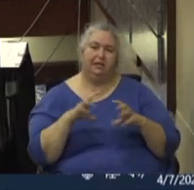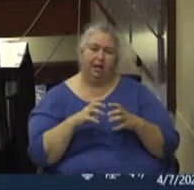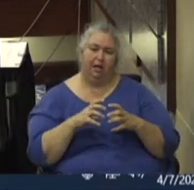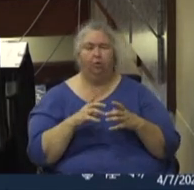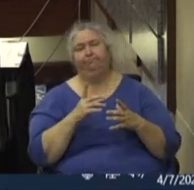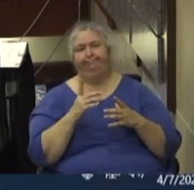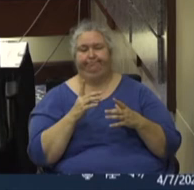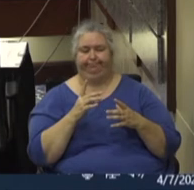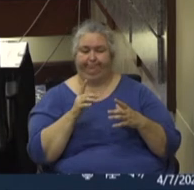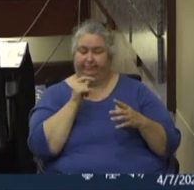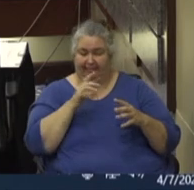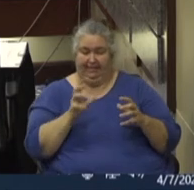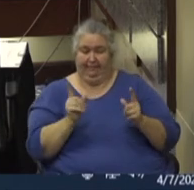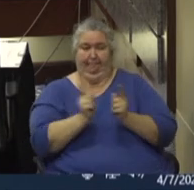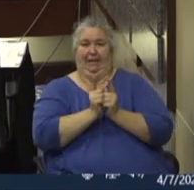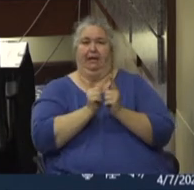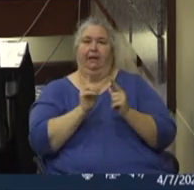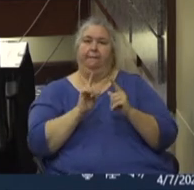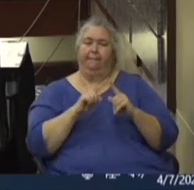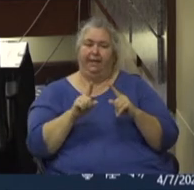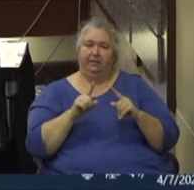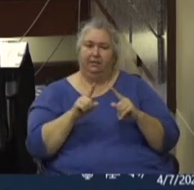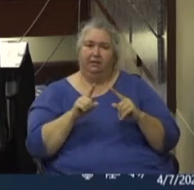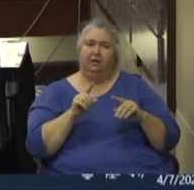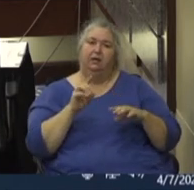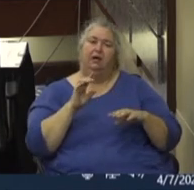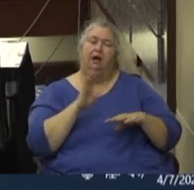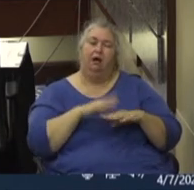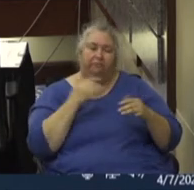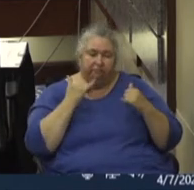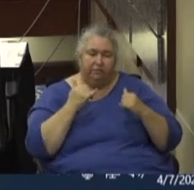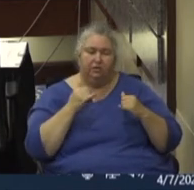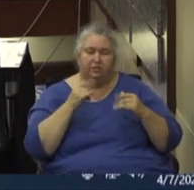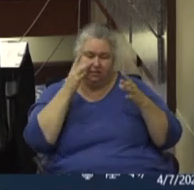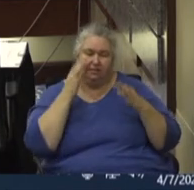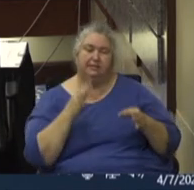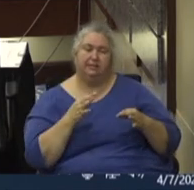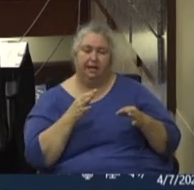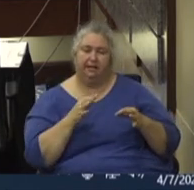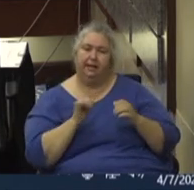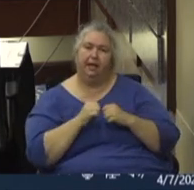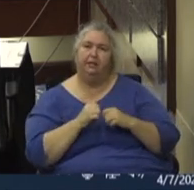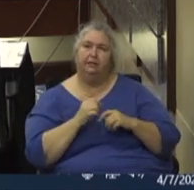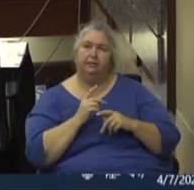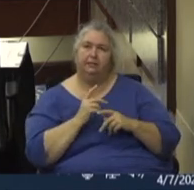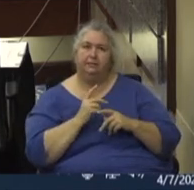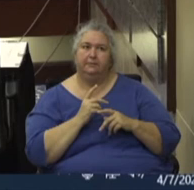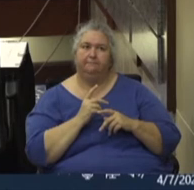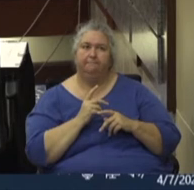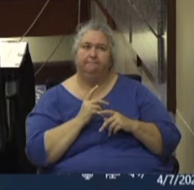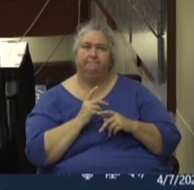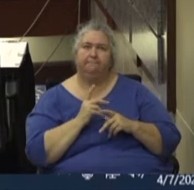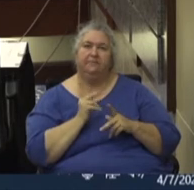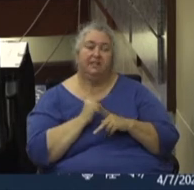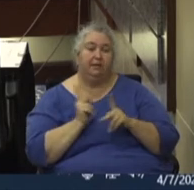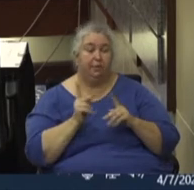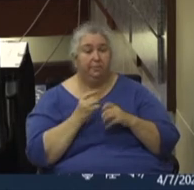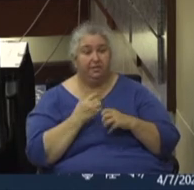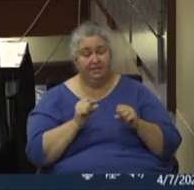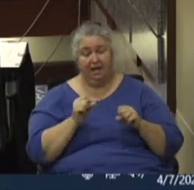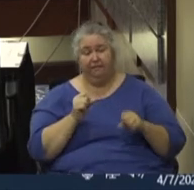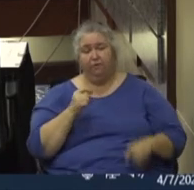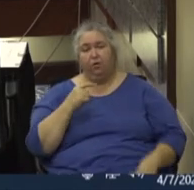a pledge to keep their neighbors safe until the ordinances are lifted. We have been working to gather community